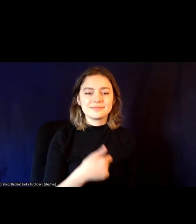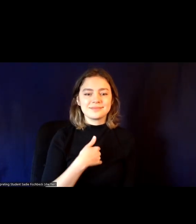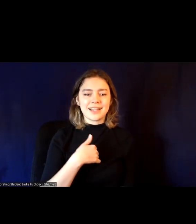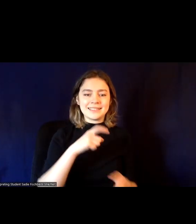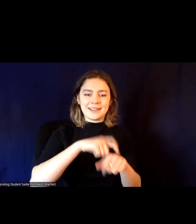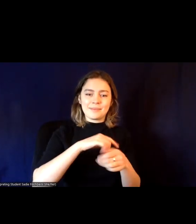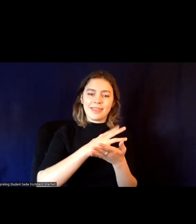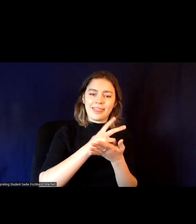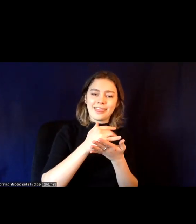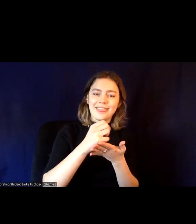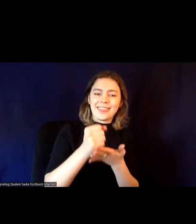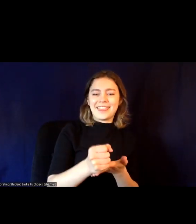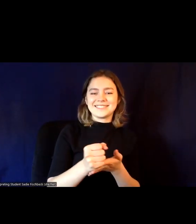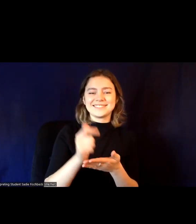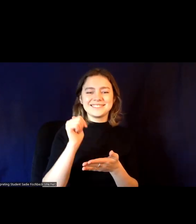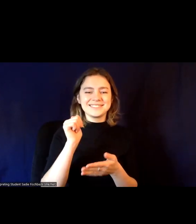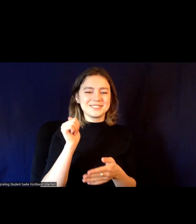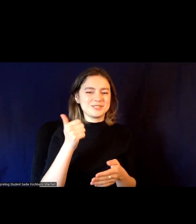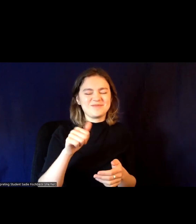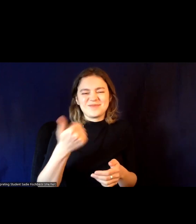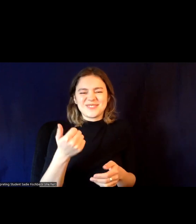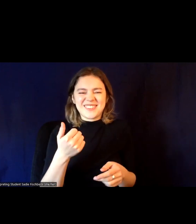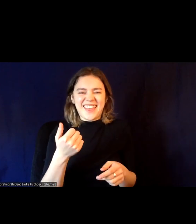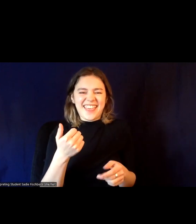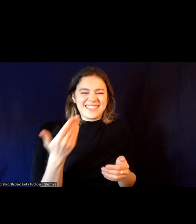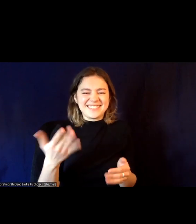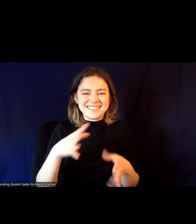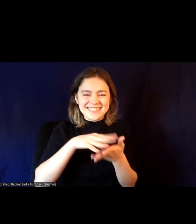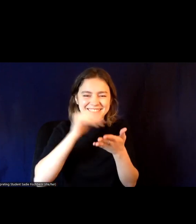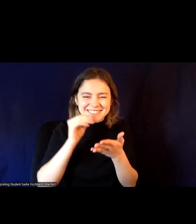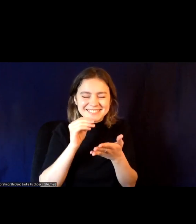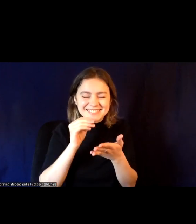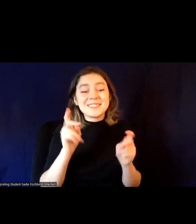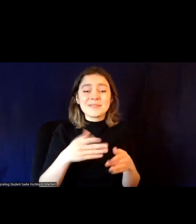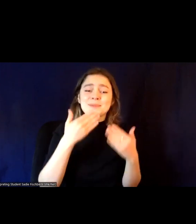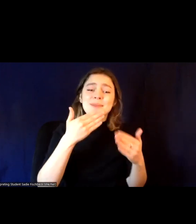great, uh, great things to talk about and people to, to hear from. So, thank you.